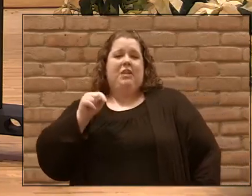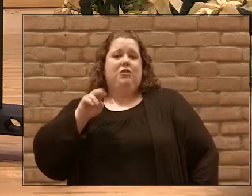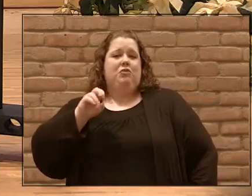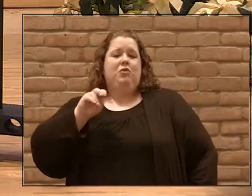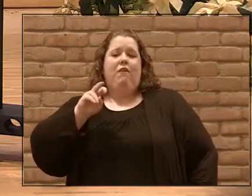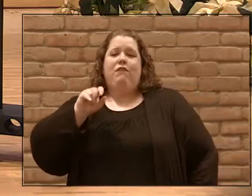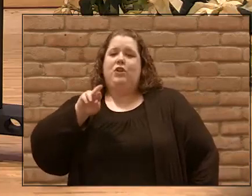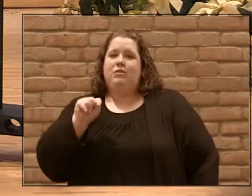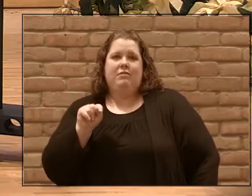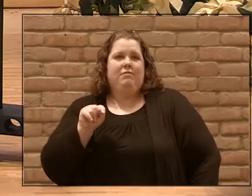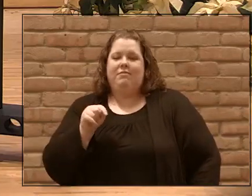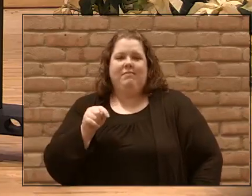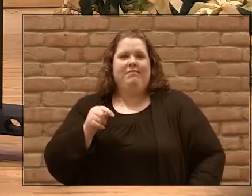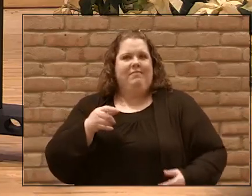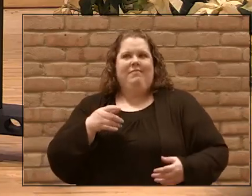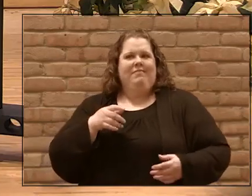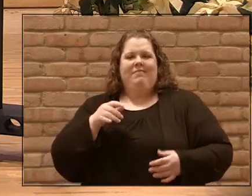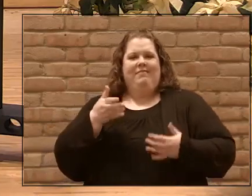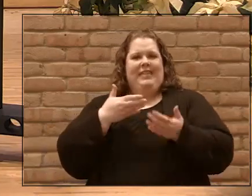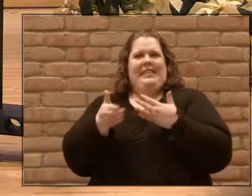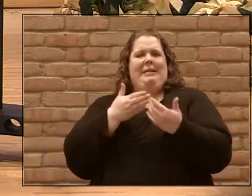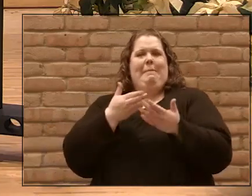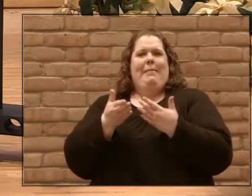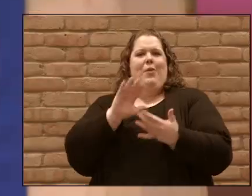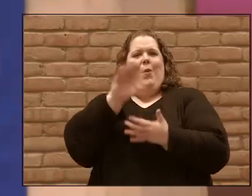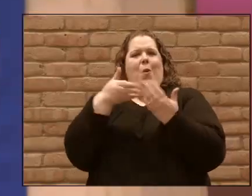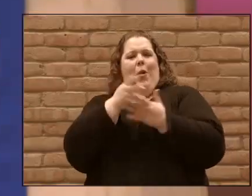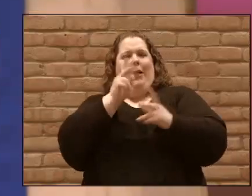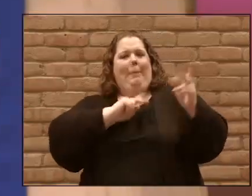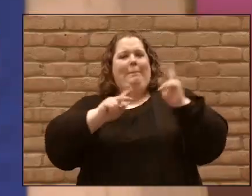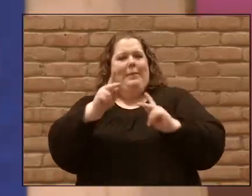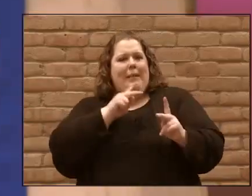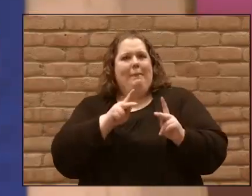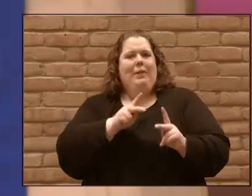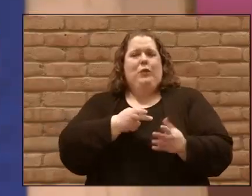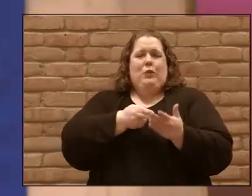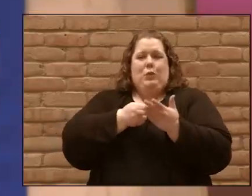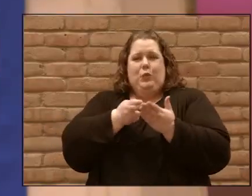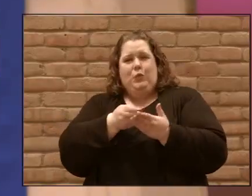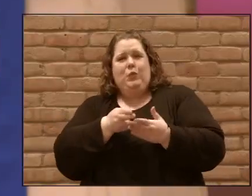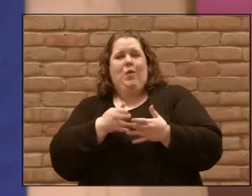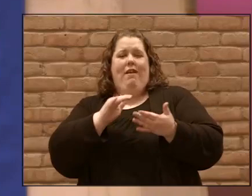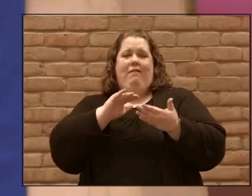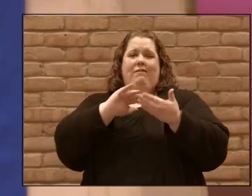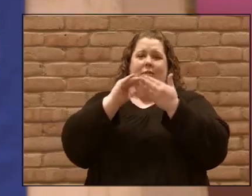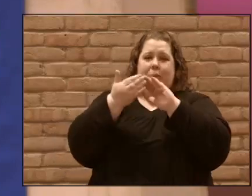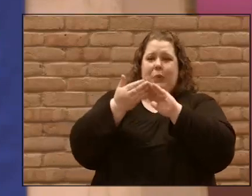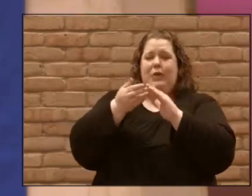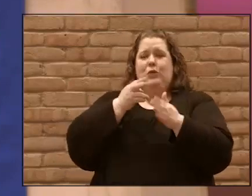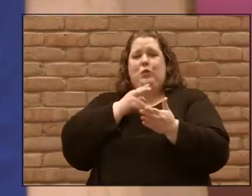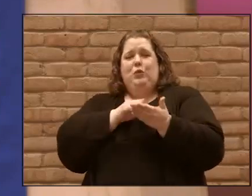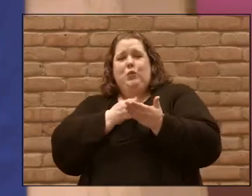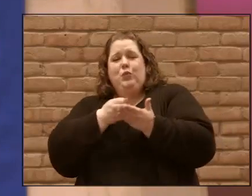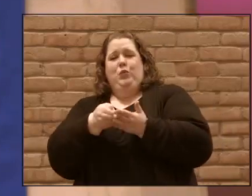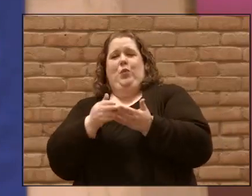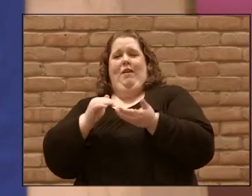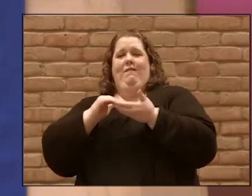need real community, true fellowship, where we can walk through life together.